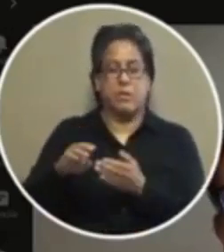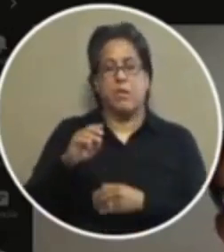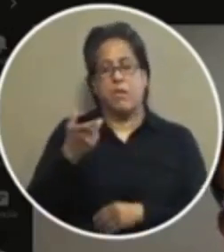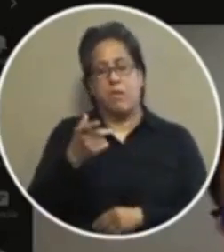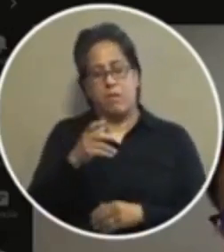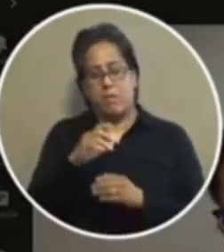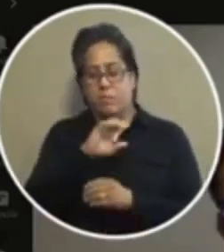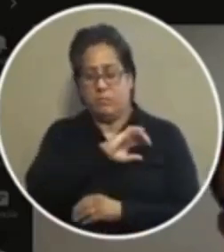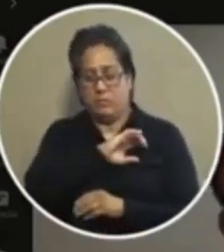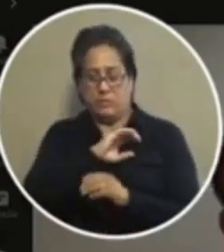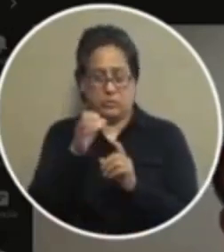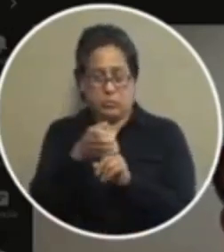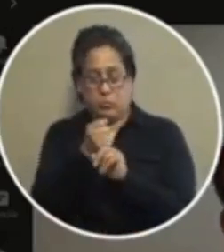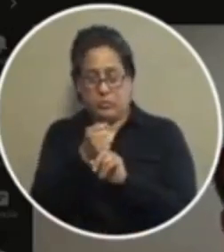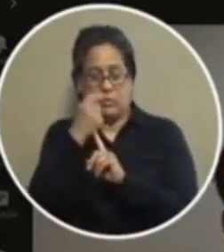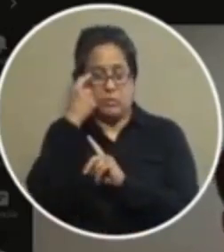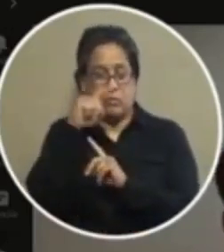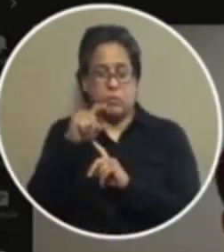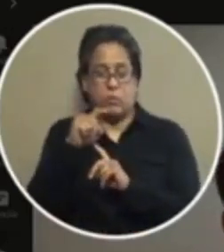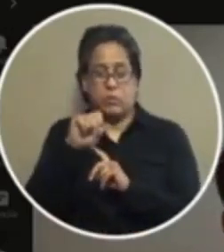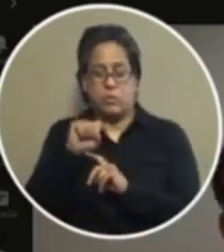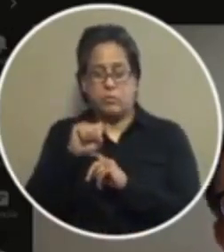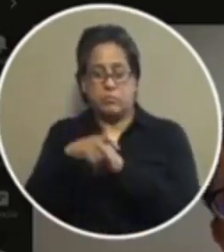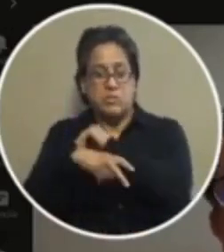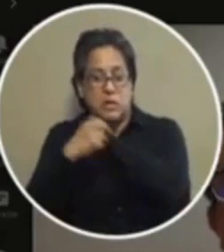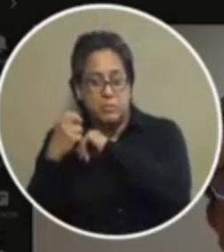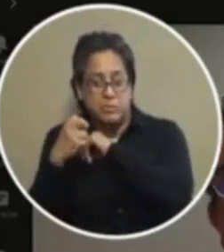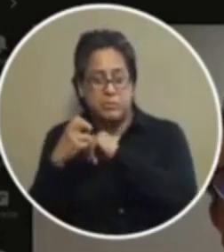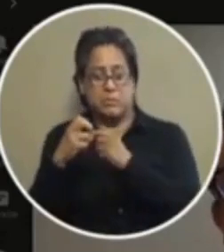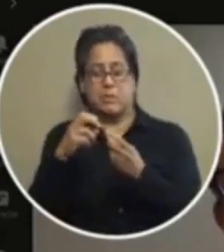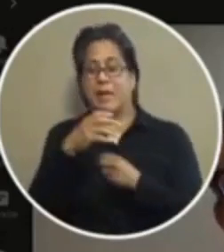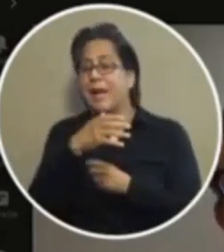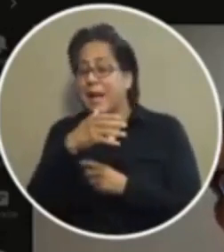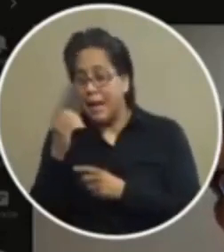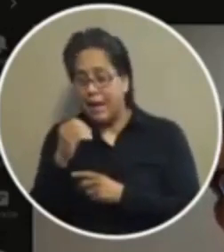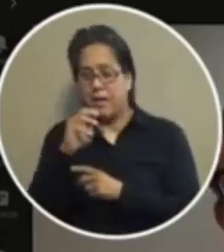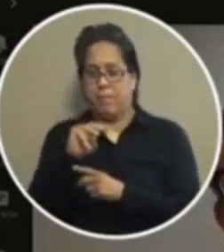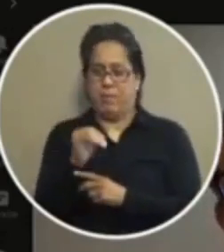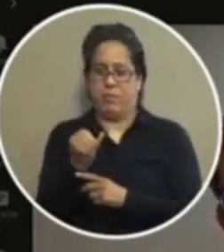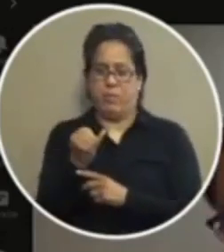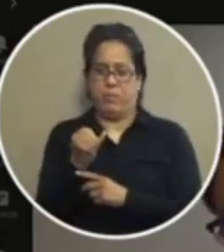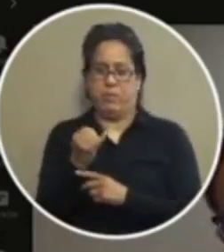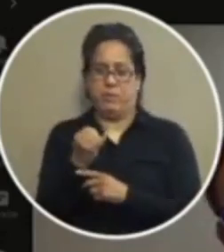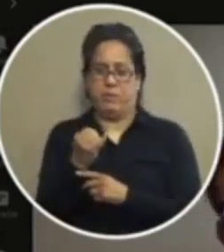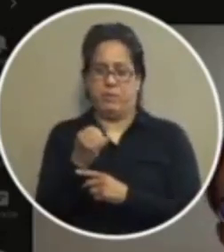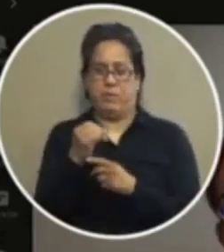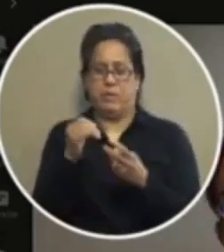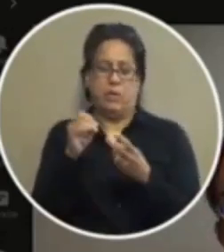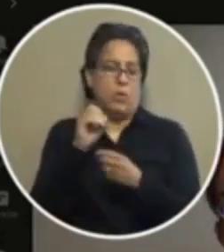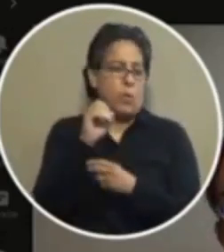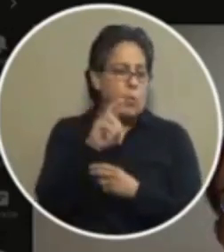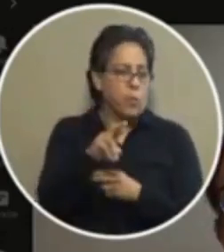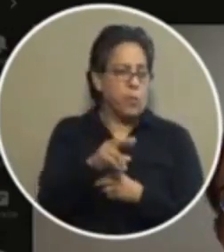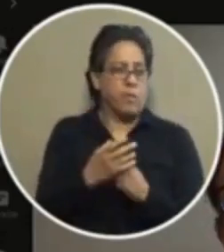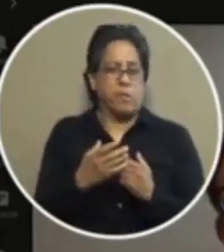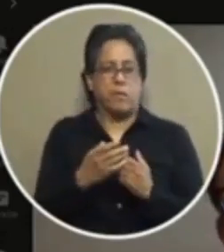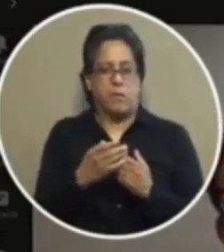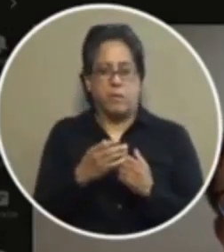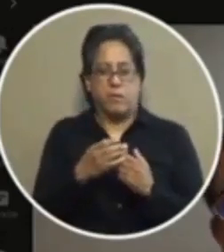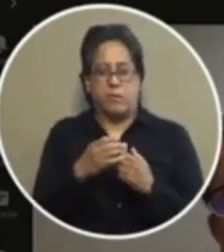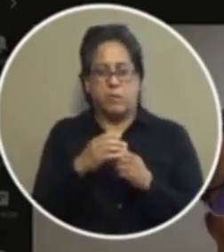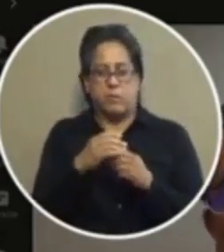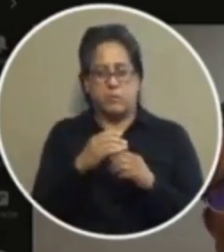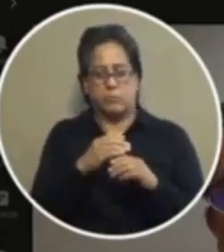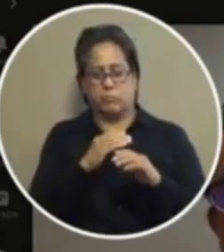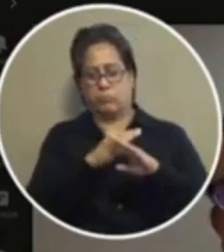police officer arrest them for for shoplifting and and the marijuana and the marijuana or for resisting